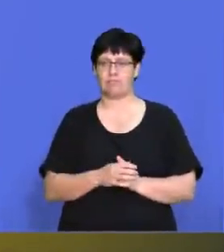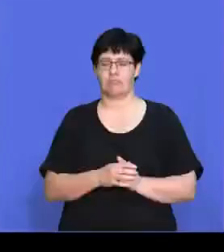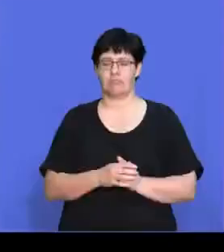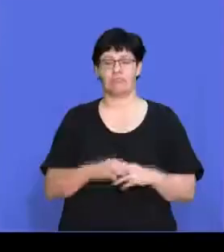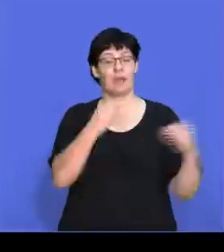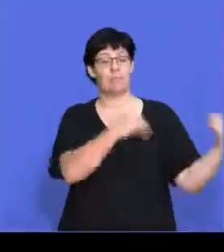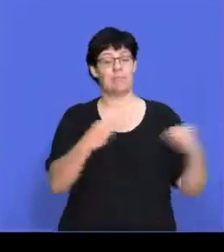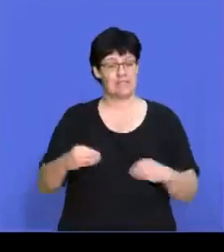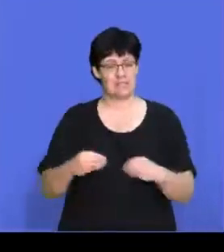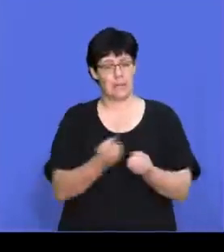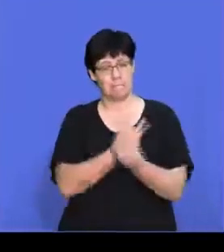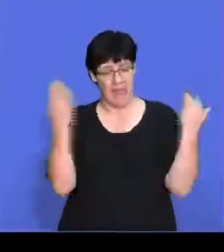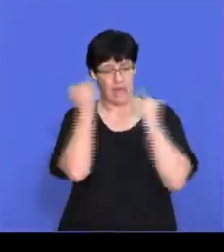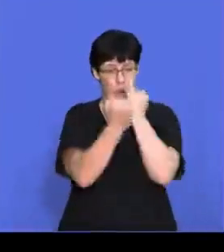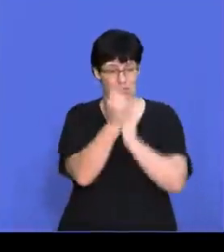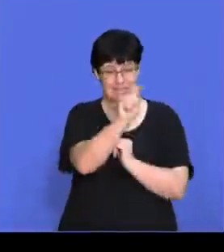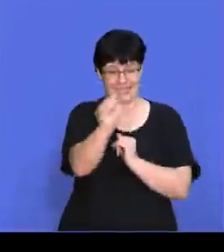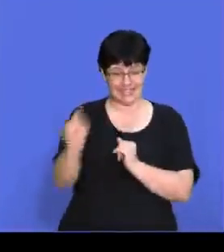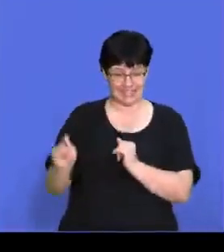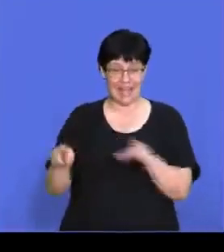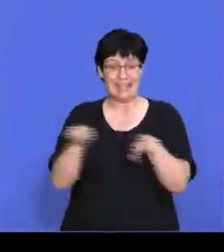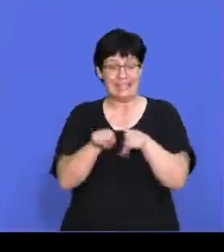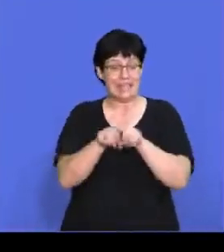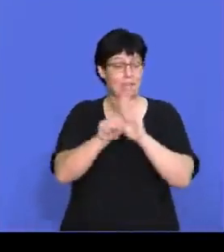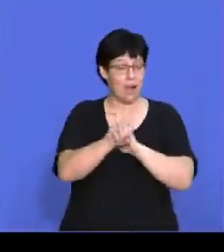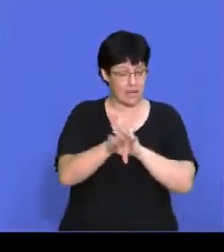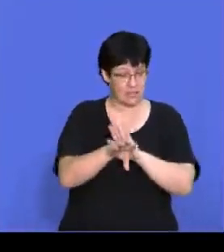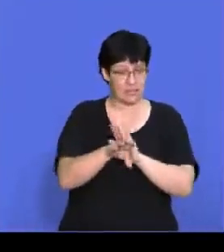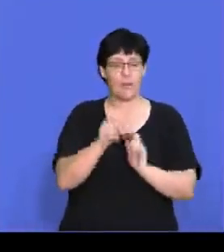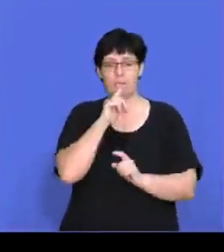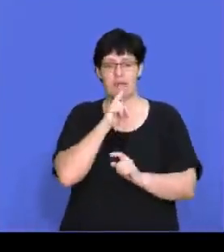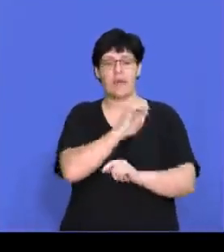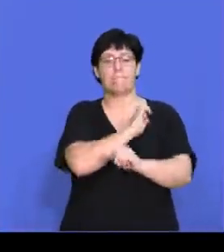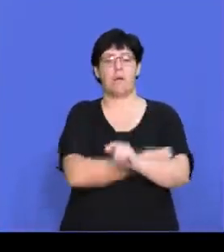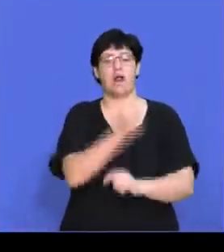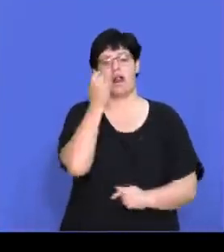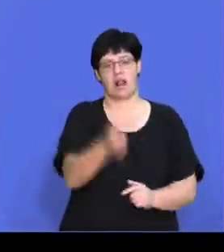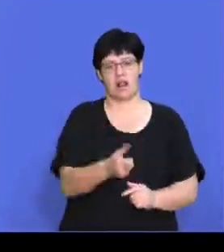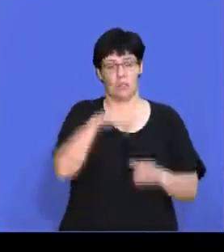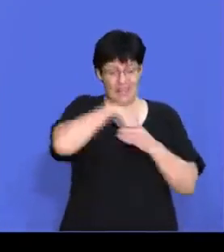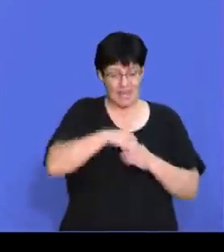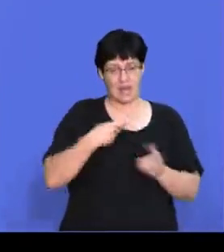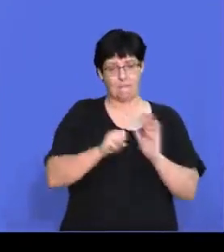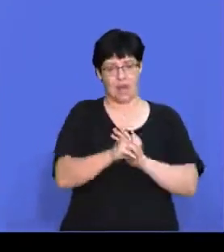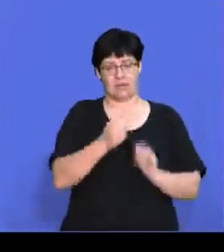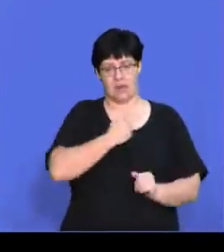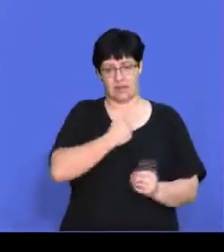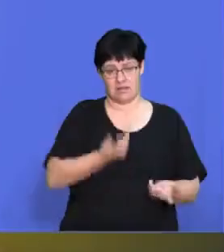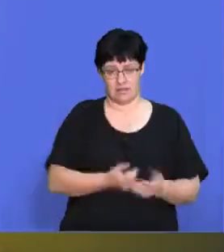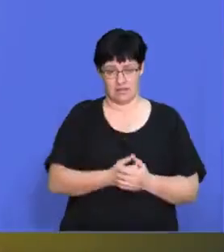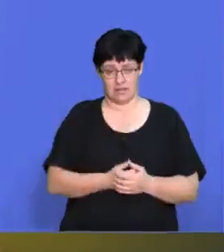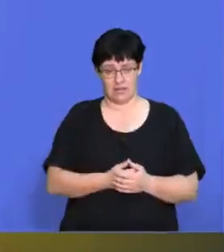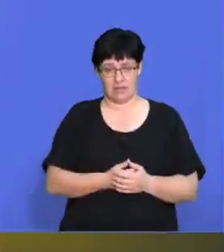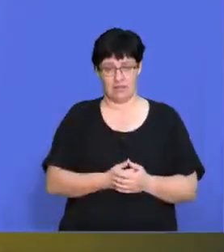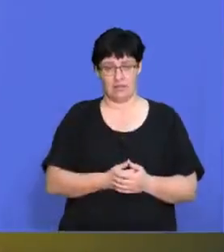A business with many competitors in the same market has very little power in their market. So if you look at